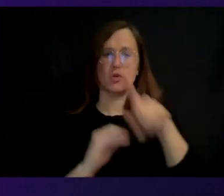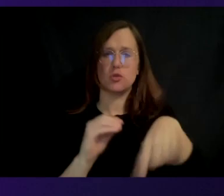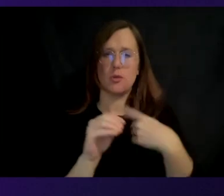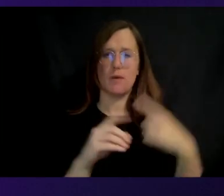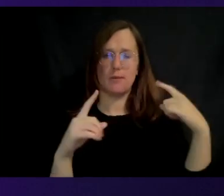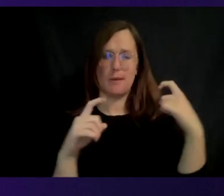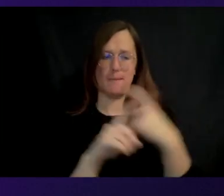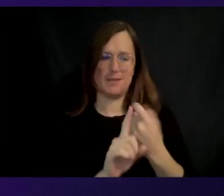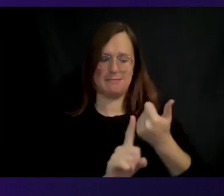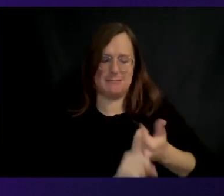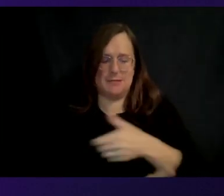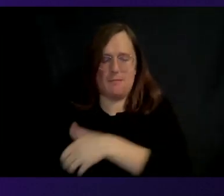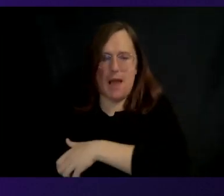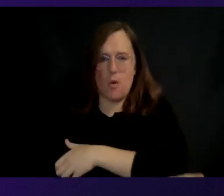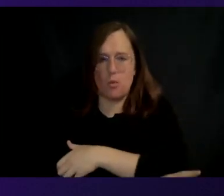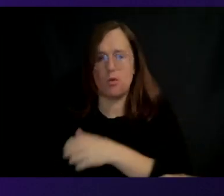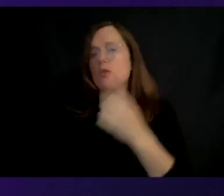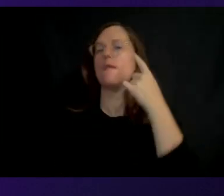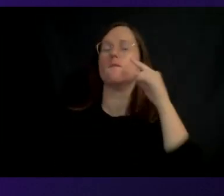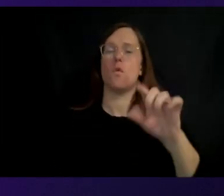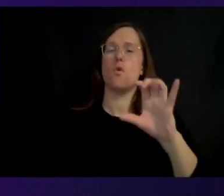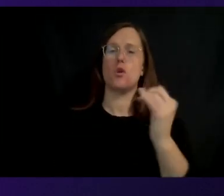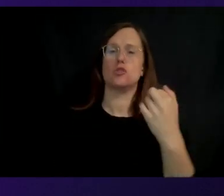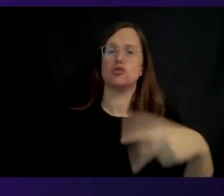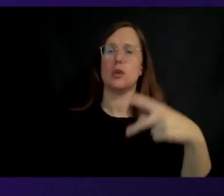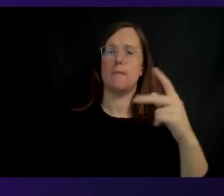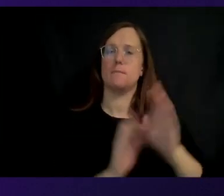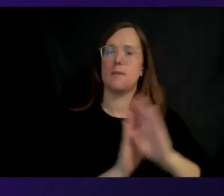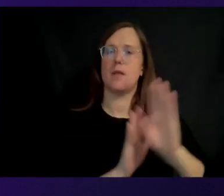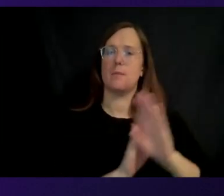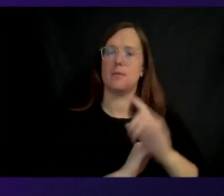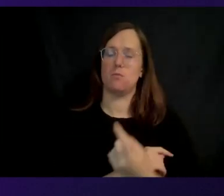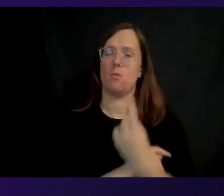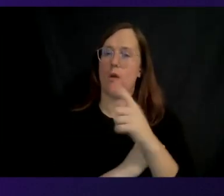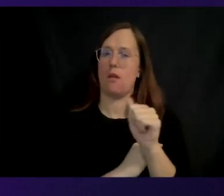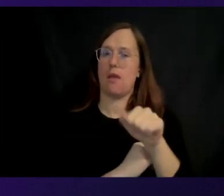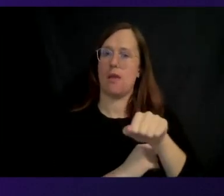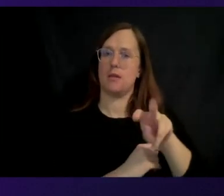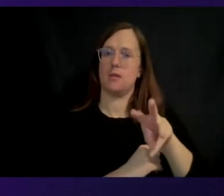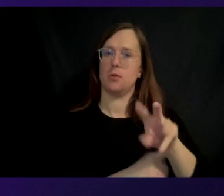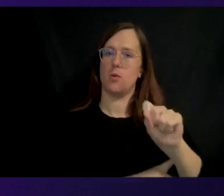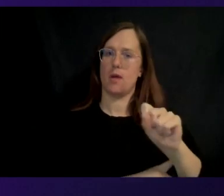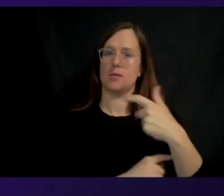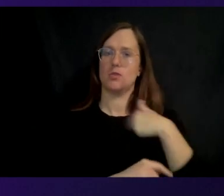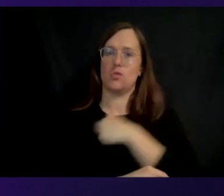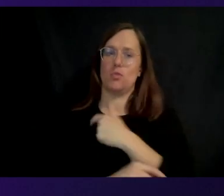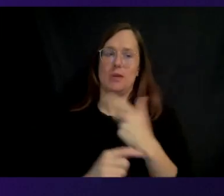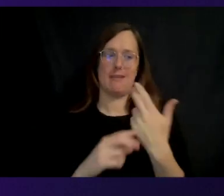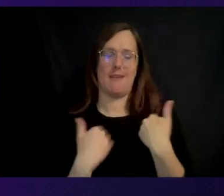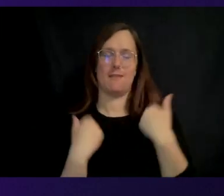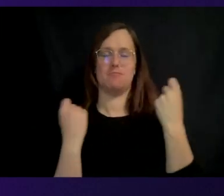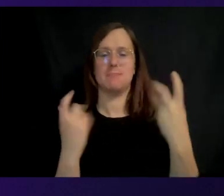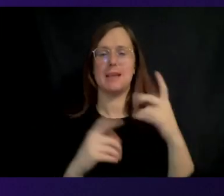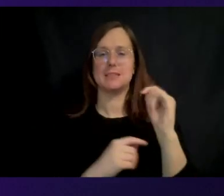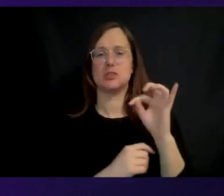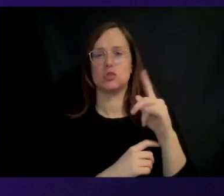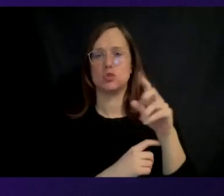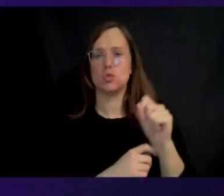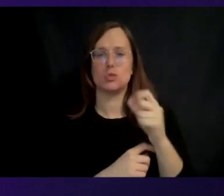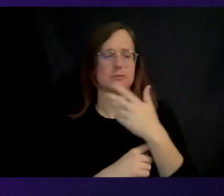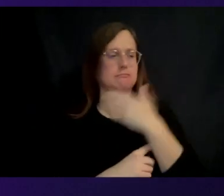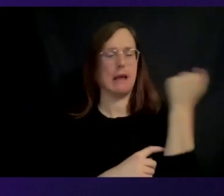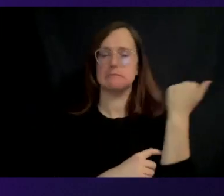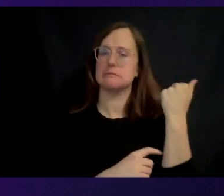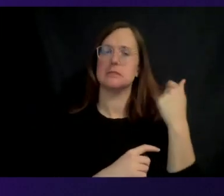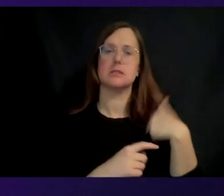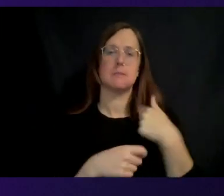in chip development. One of the things that AWS does is we leverage some of the latest tools to ensure the quality of the chips that